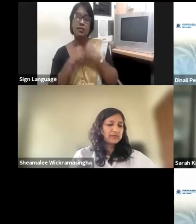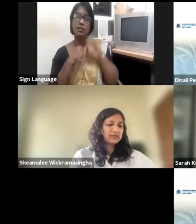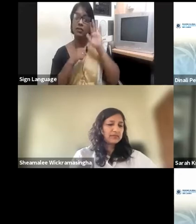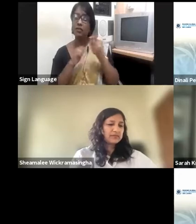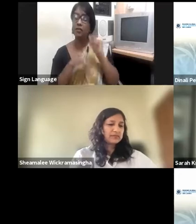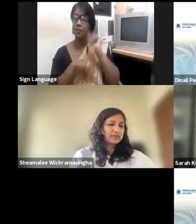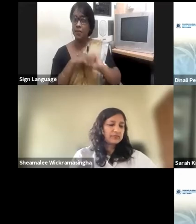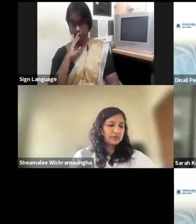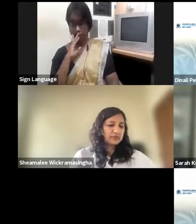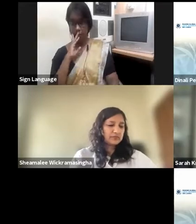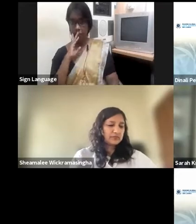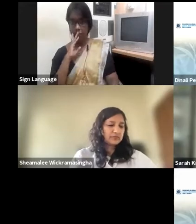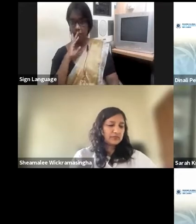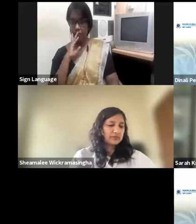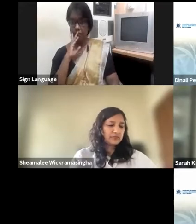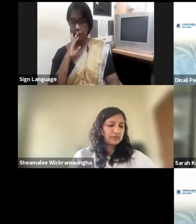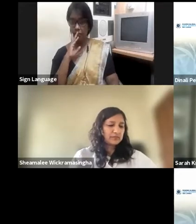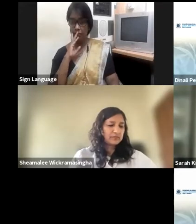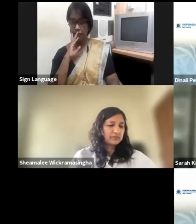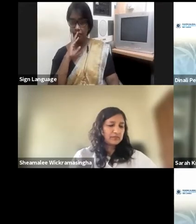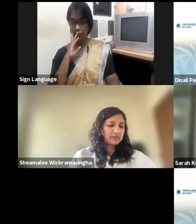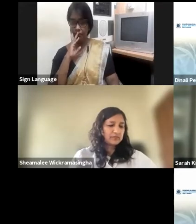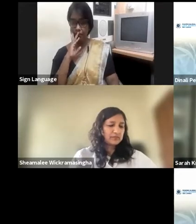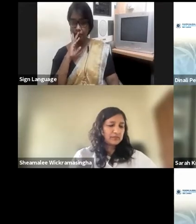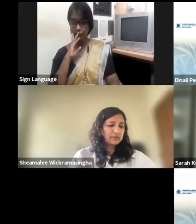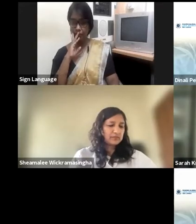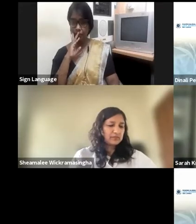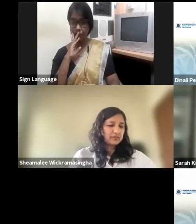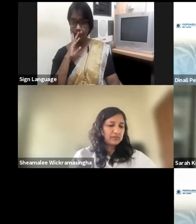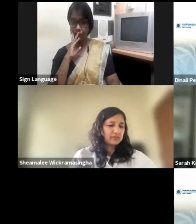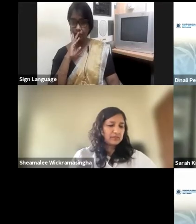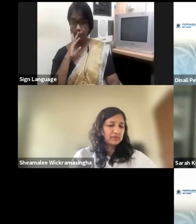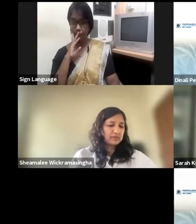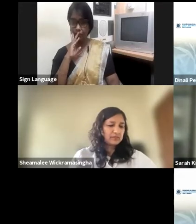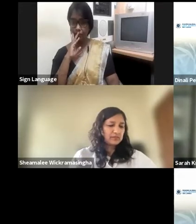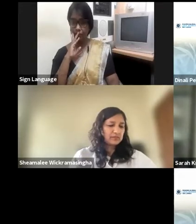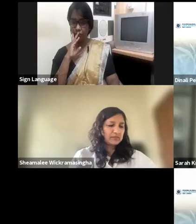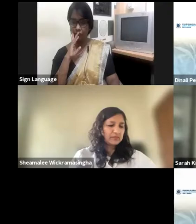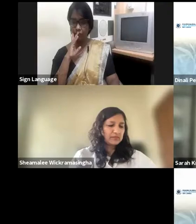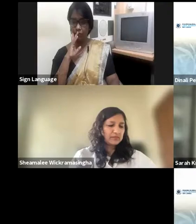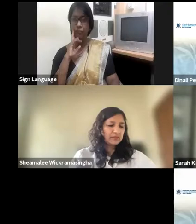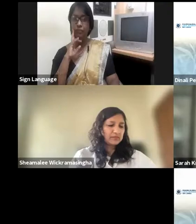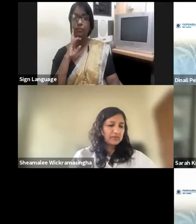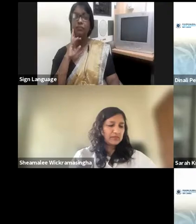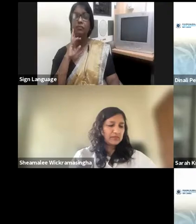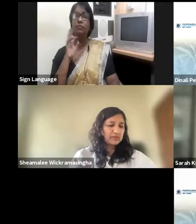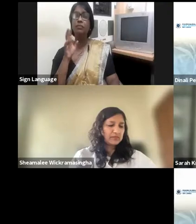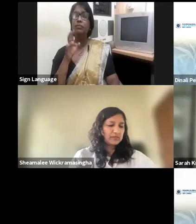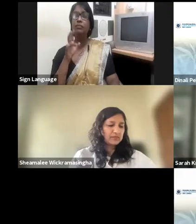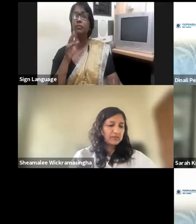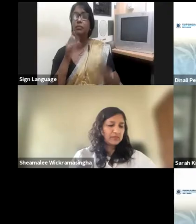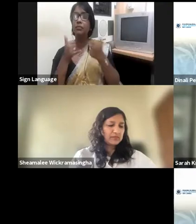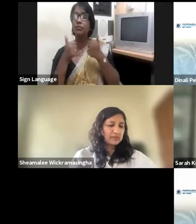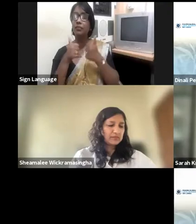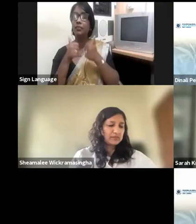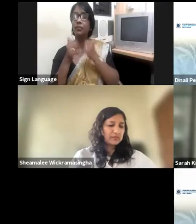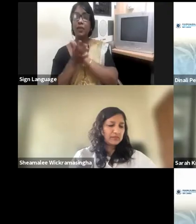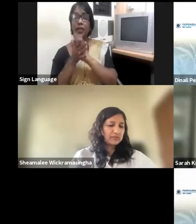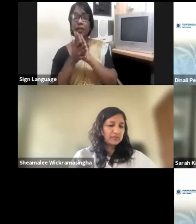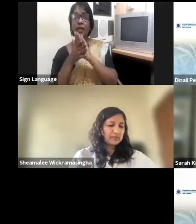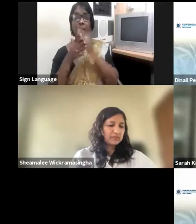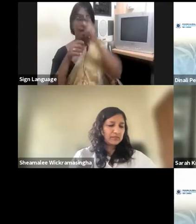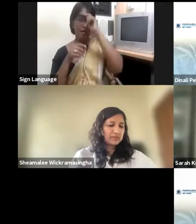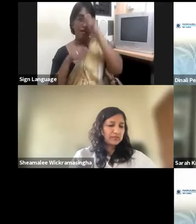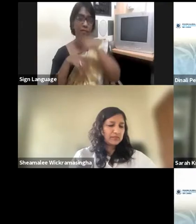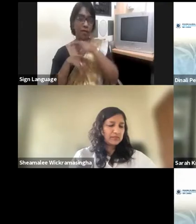appointments, more than what we have. Thank you, Tathari. Hiran, your views and perspectives on this? I